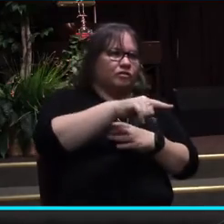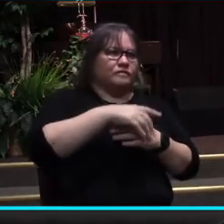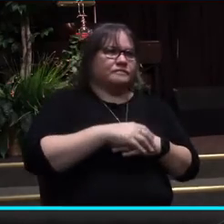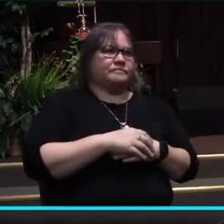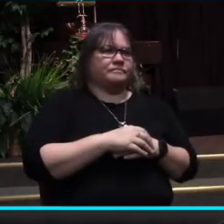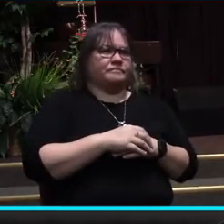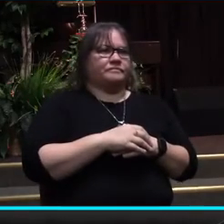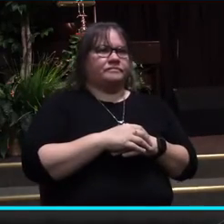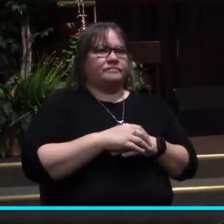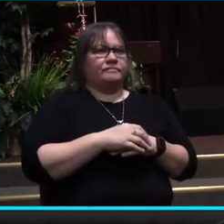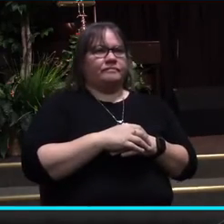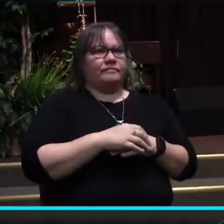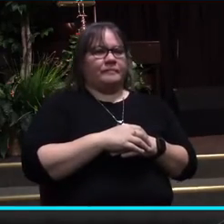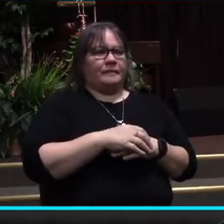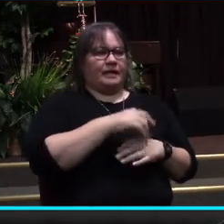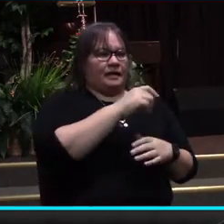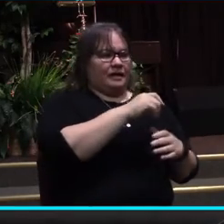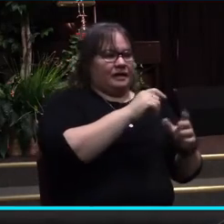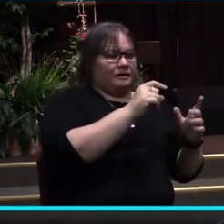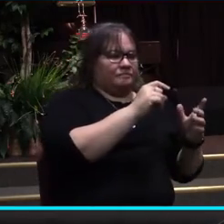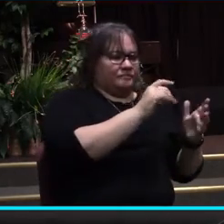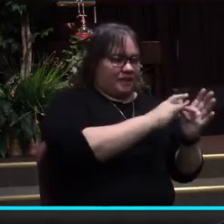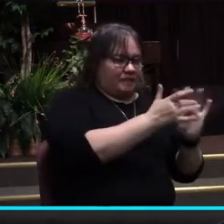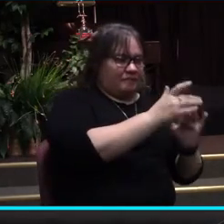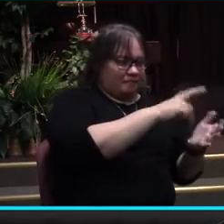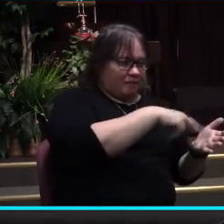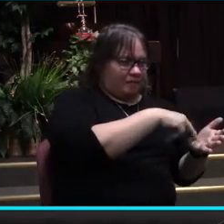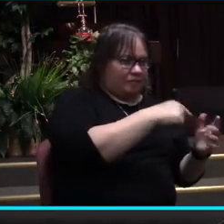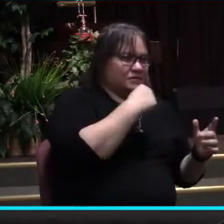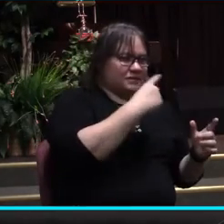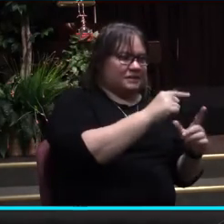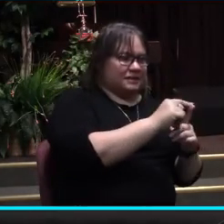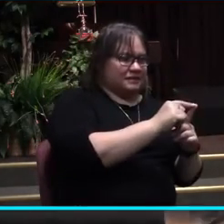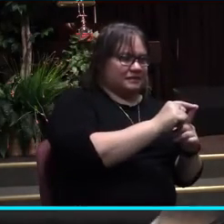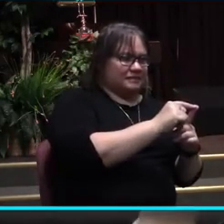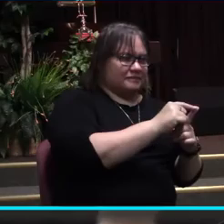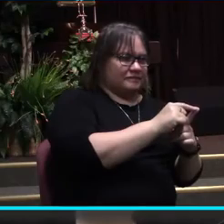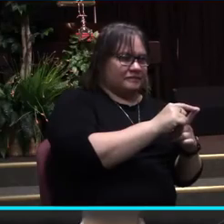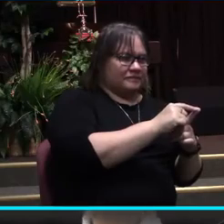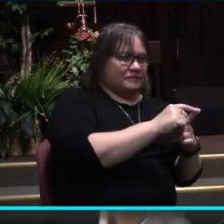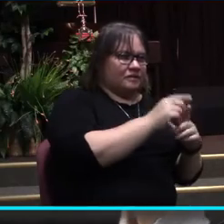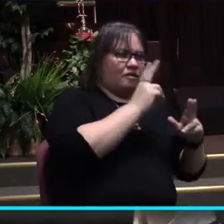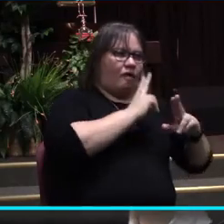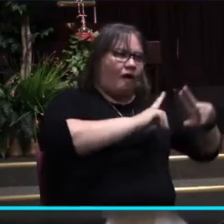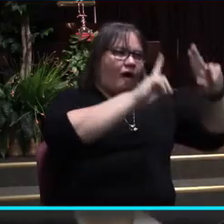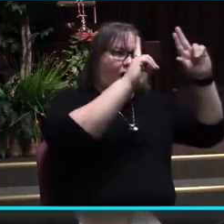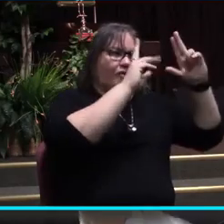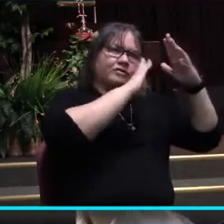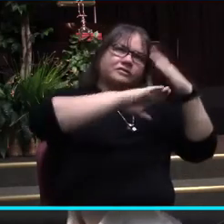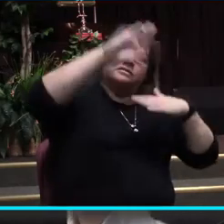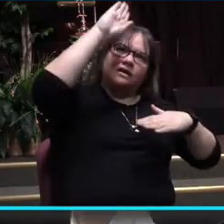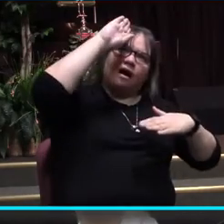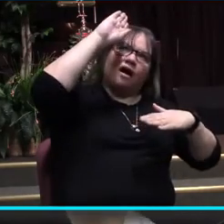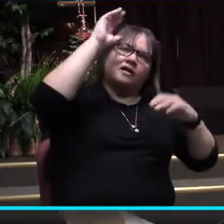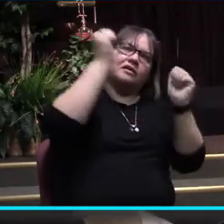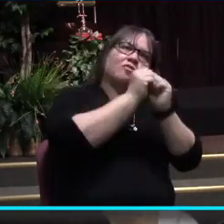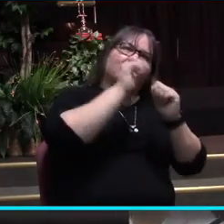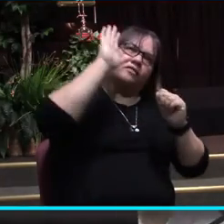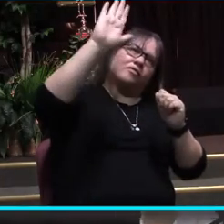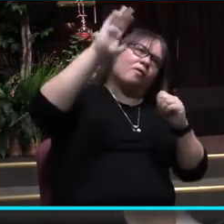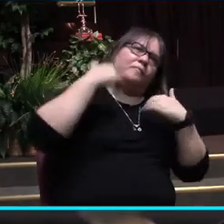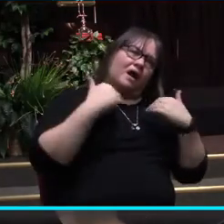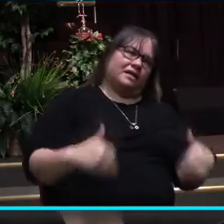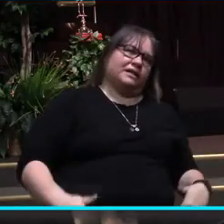Paul concludes in our text by saying these words, therefore, honor God with